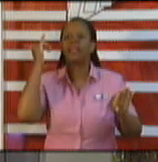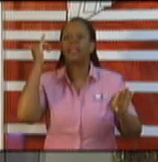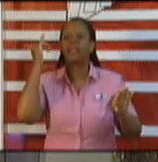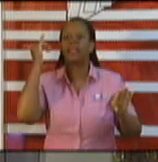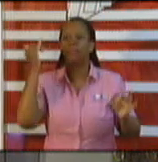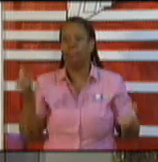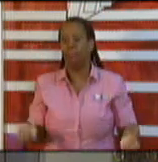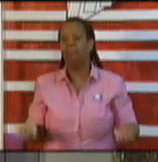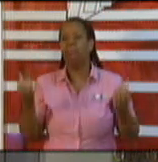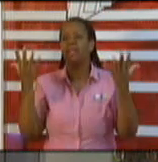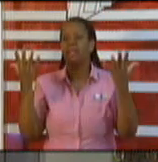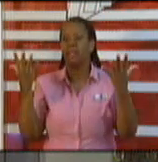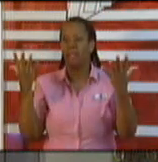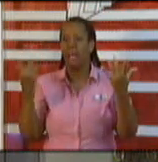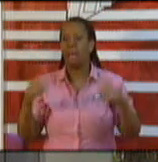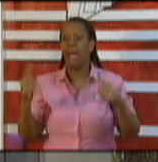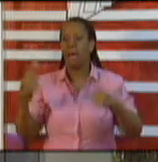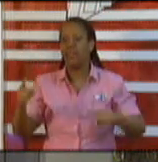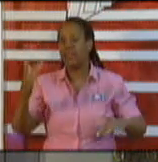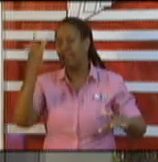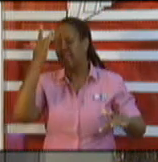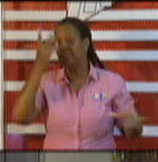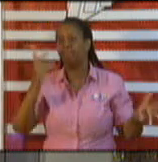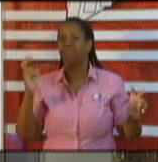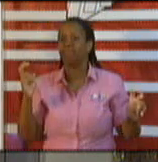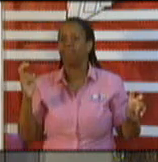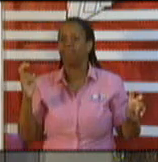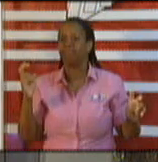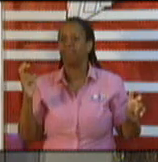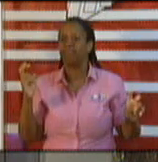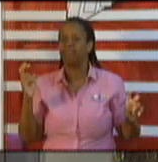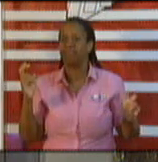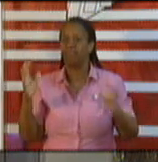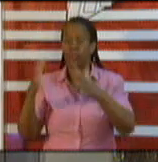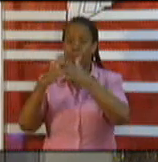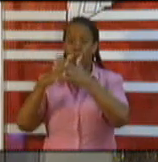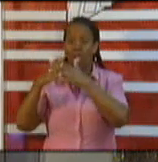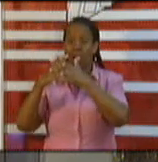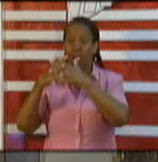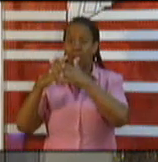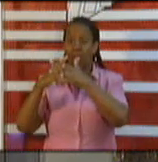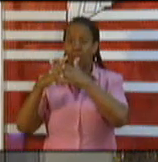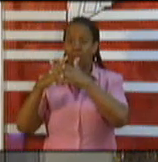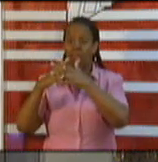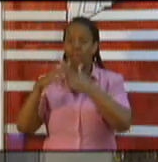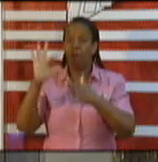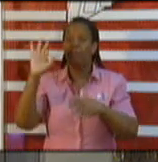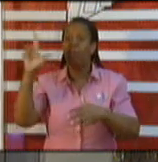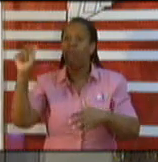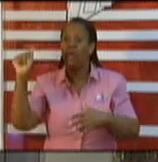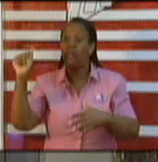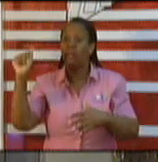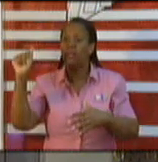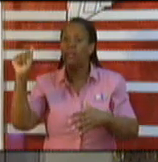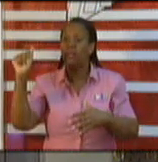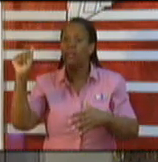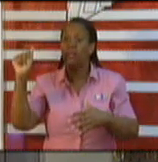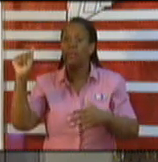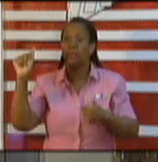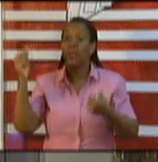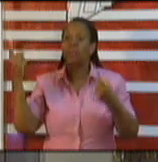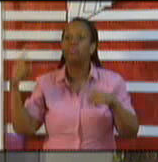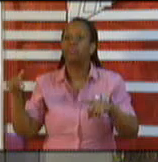United States of Florida, the US states of Florida and Texas have reinstated